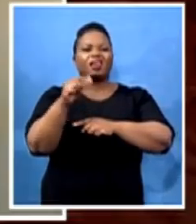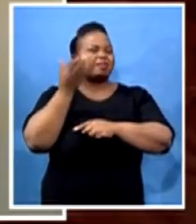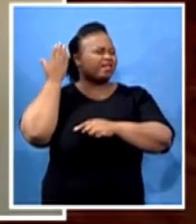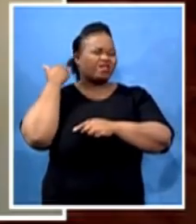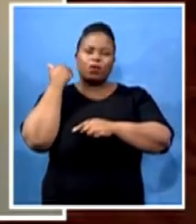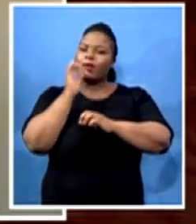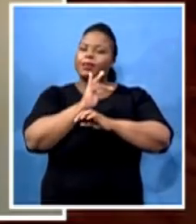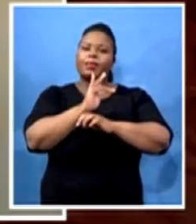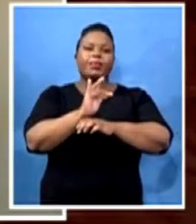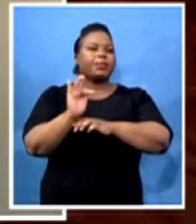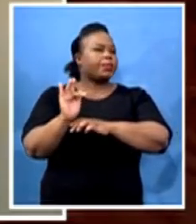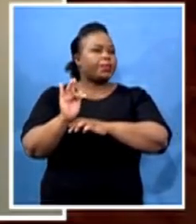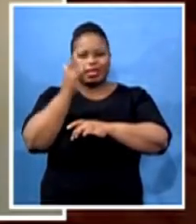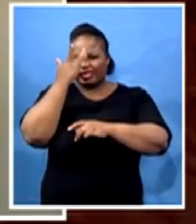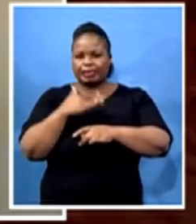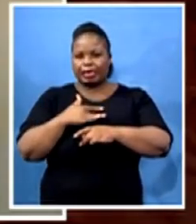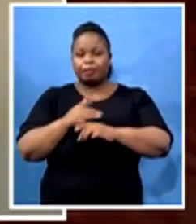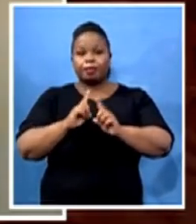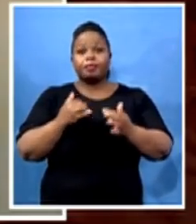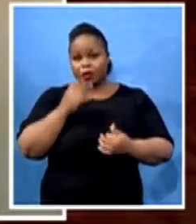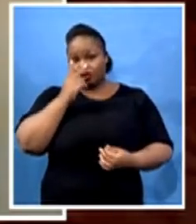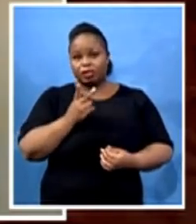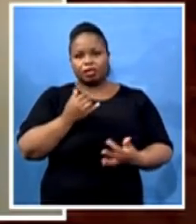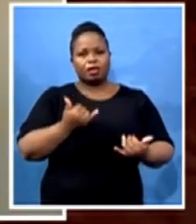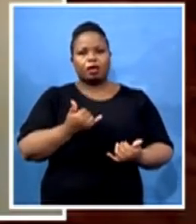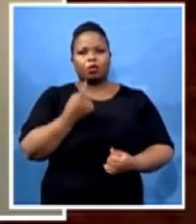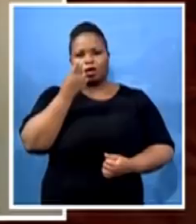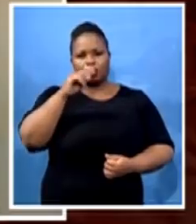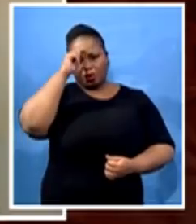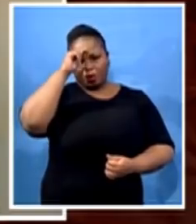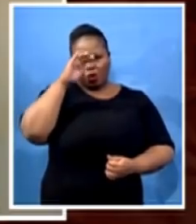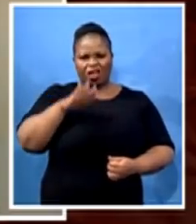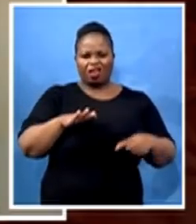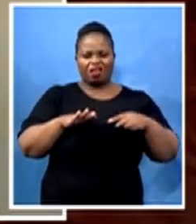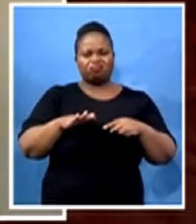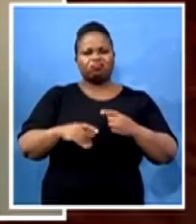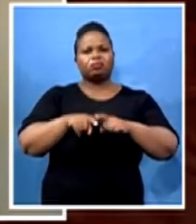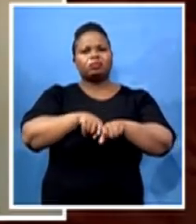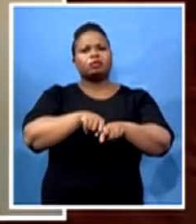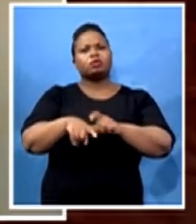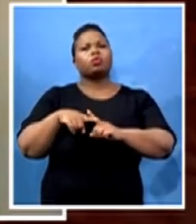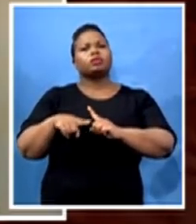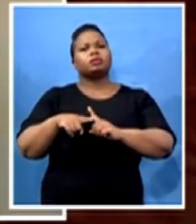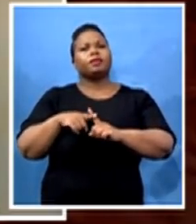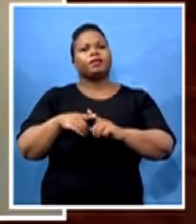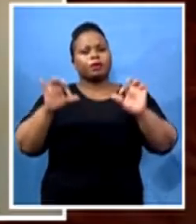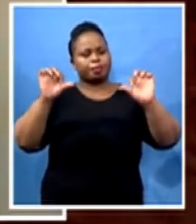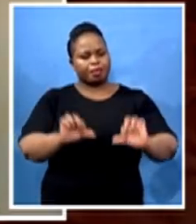even one of our employees who tested positive coming back to work now has